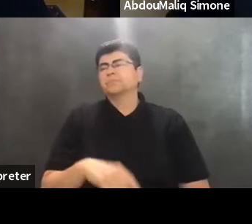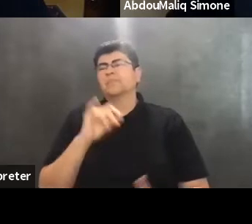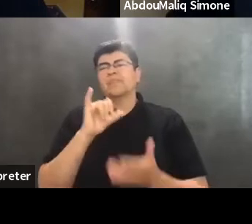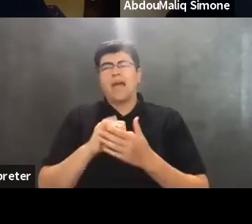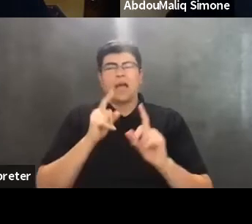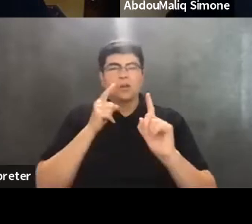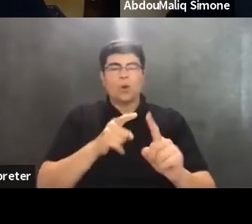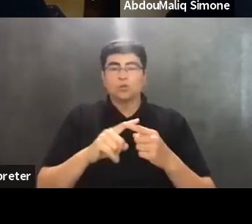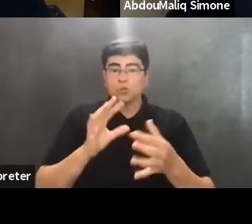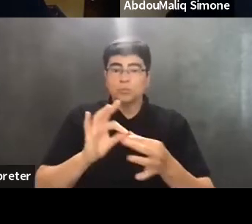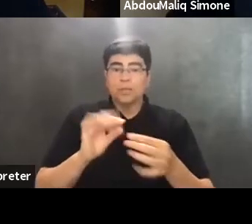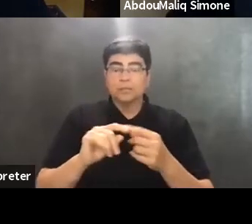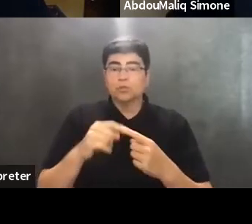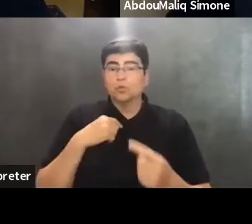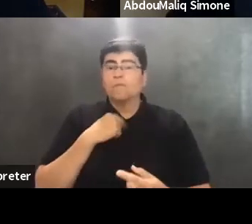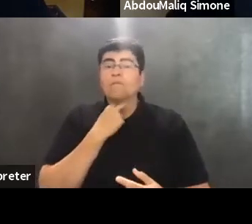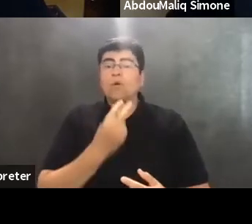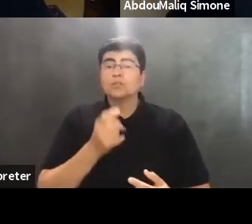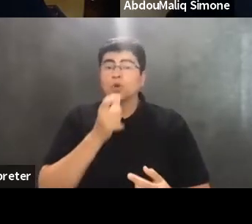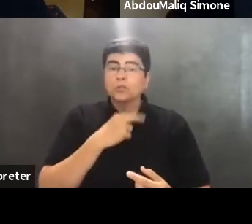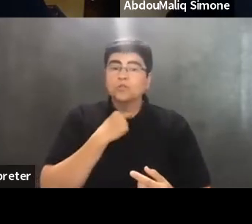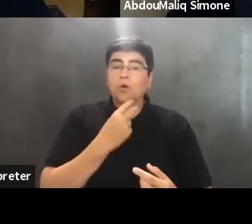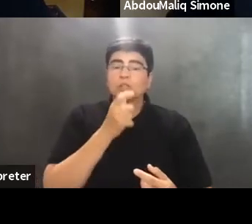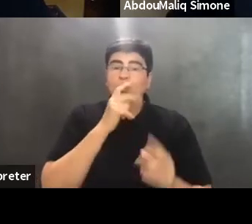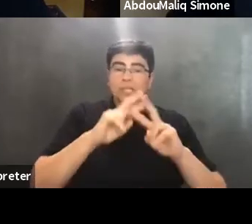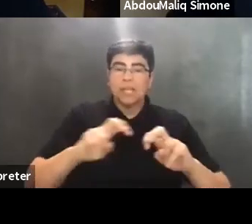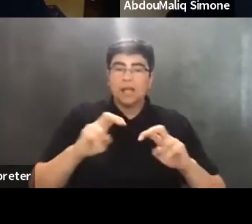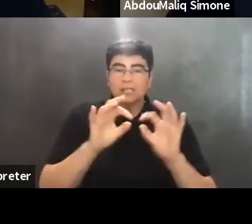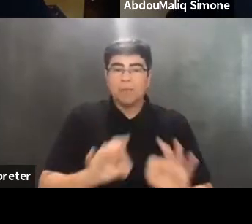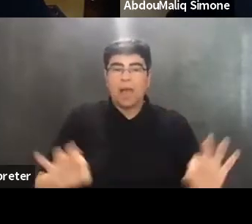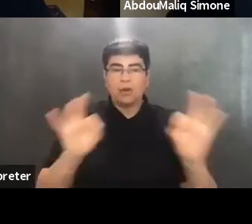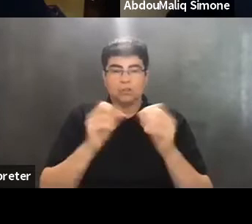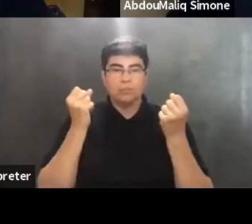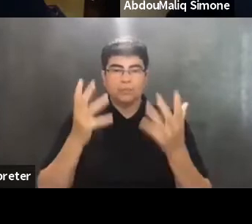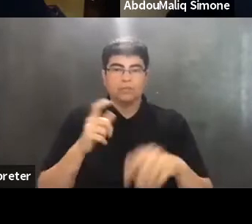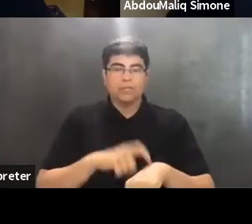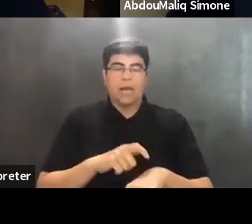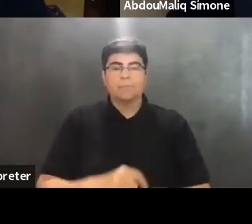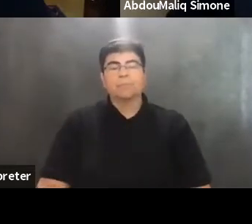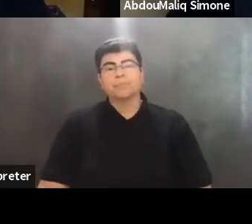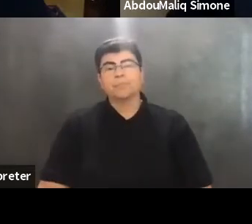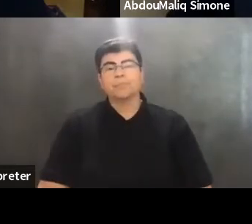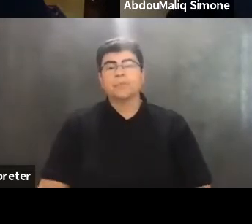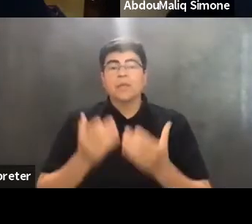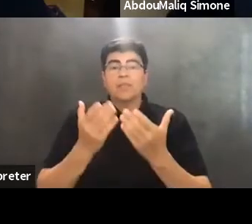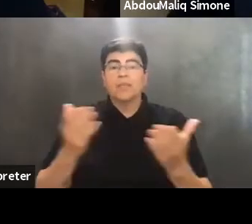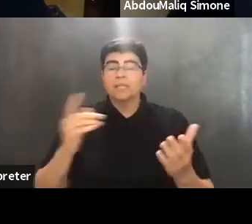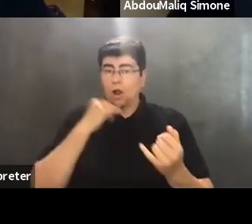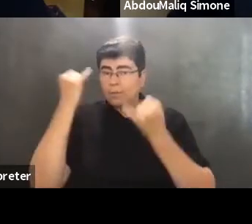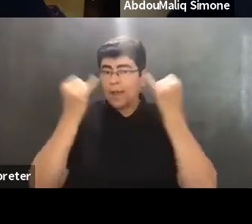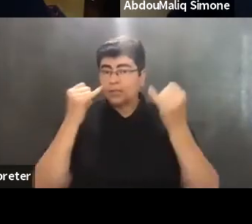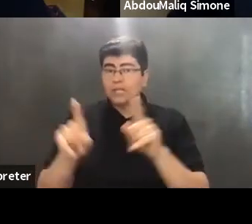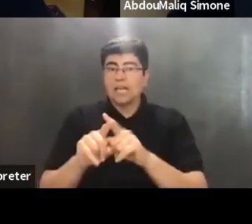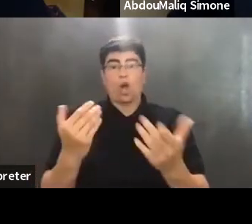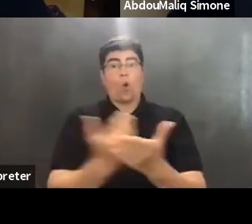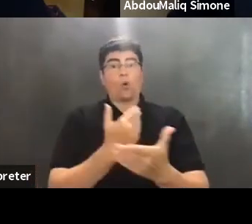voice and whose voice and whose analysis matters a lot of the time, that things are imagined as a new discovery